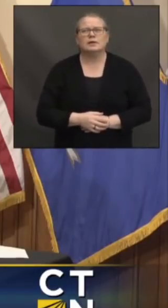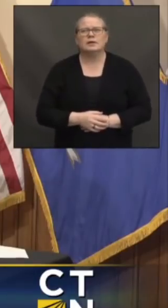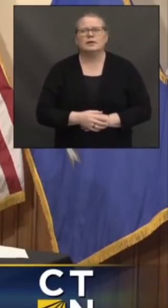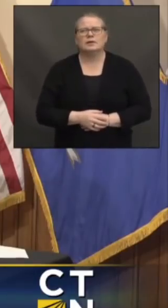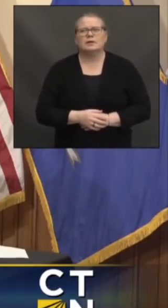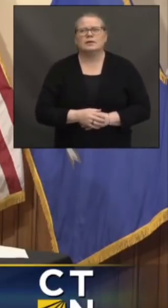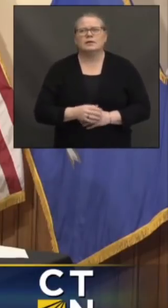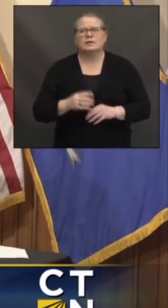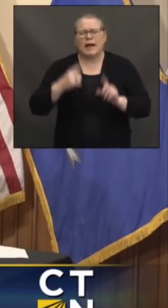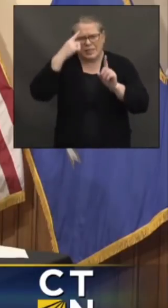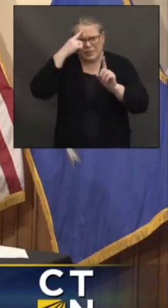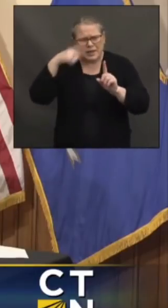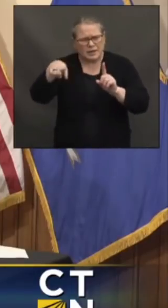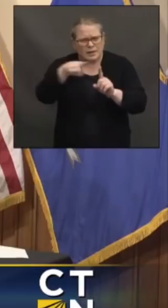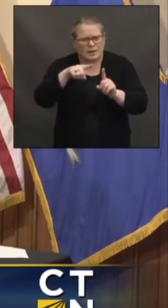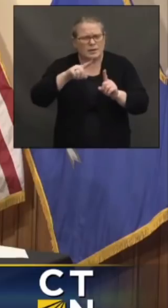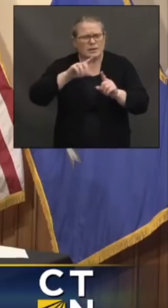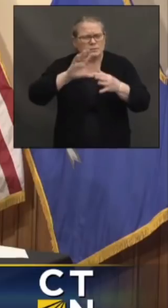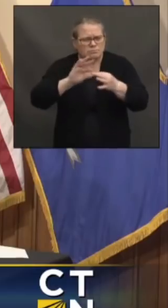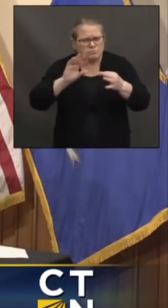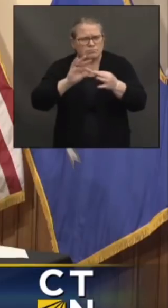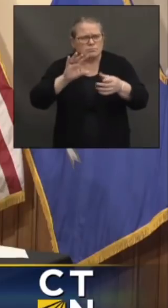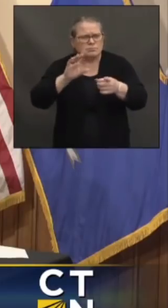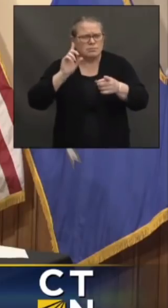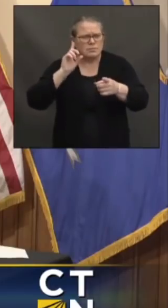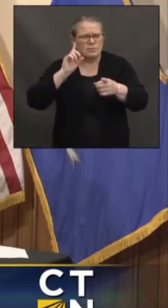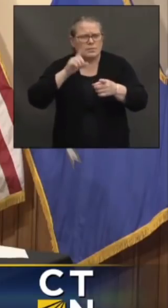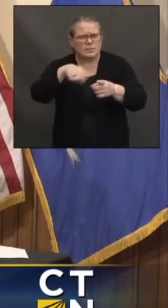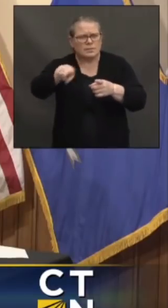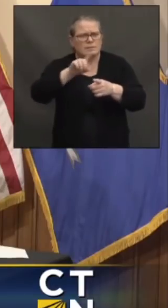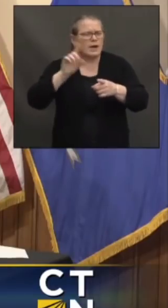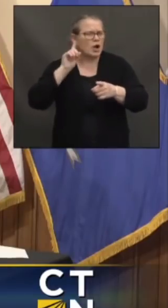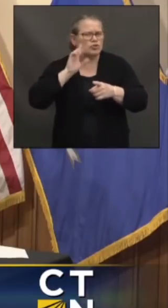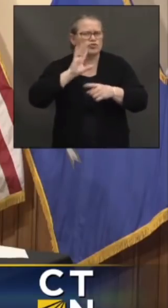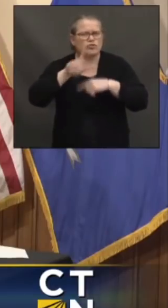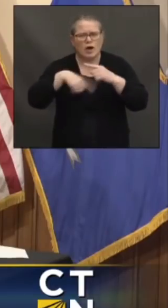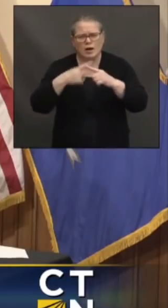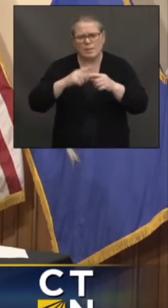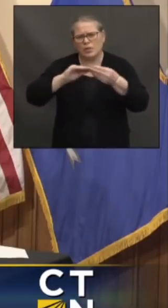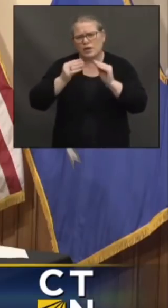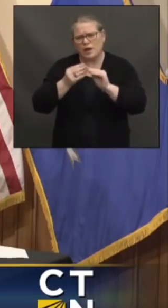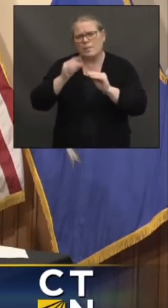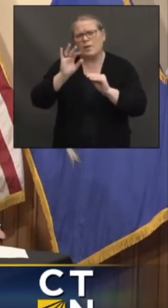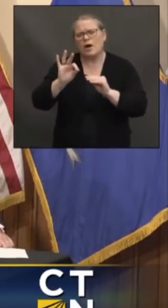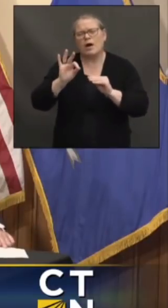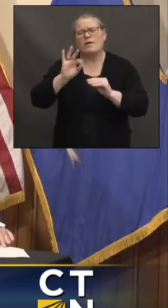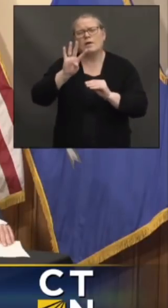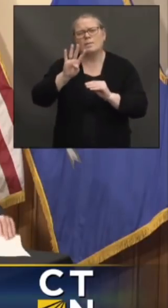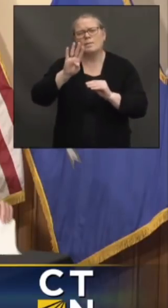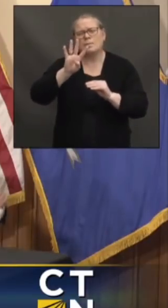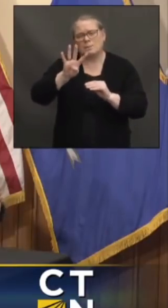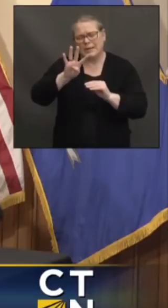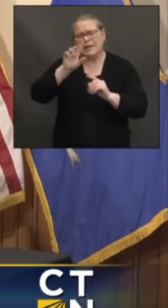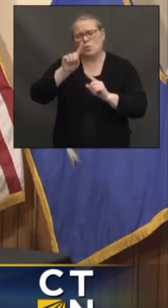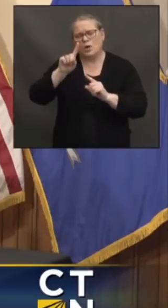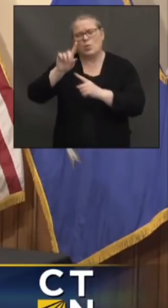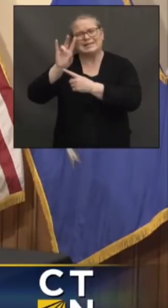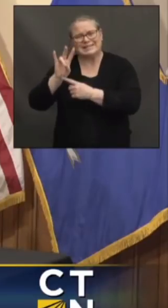on the number of cases of the B.1.1.7 variant. Would you be able to go back over what numbers we have now?